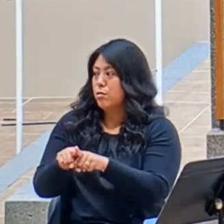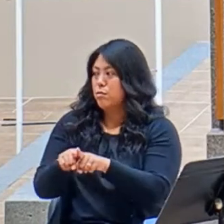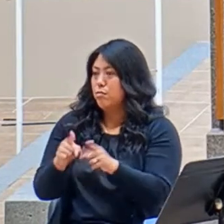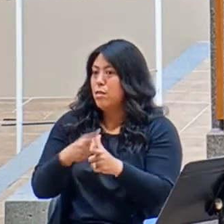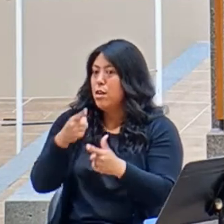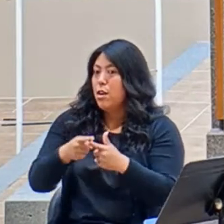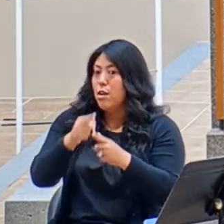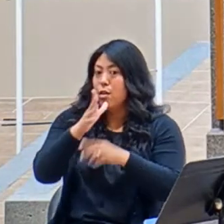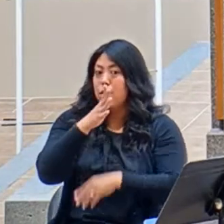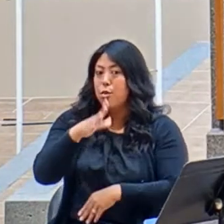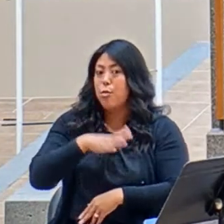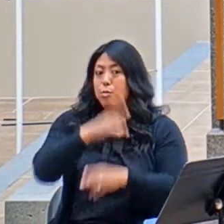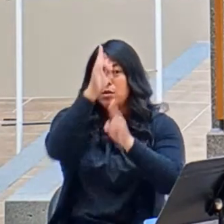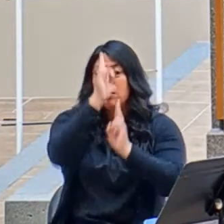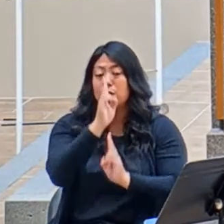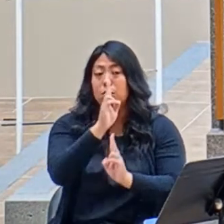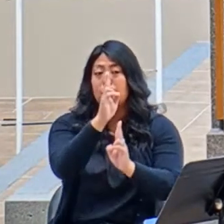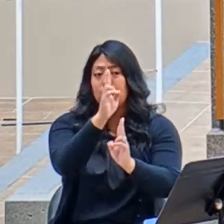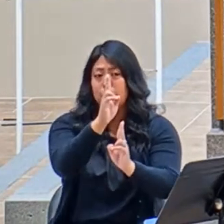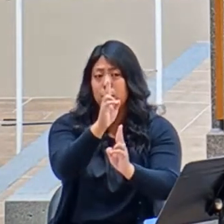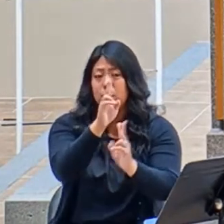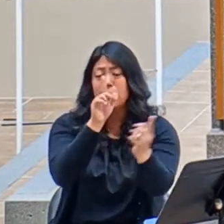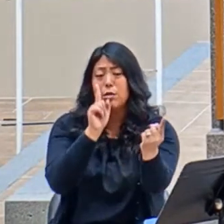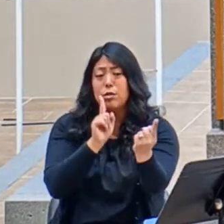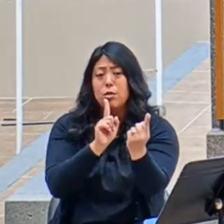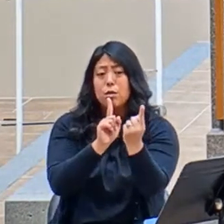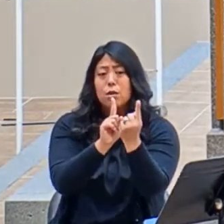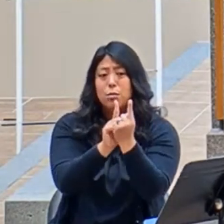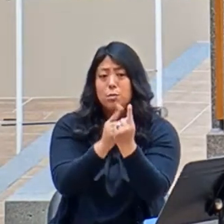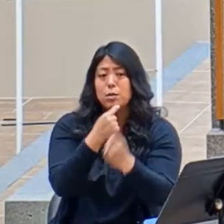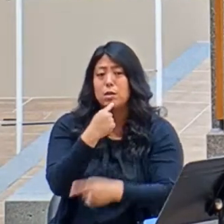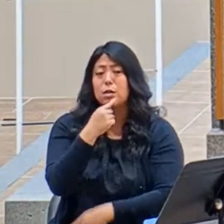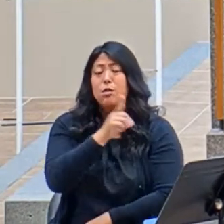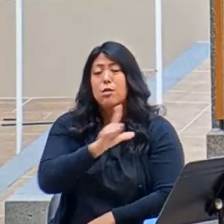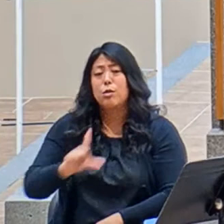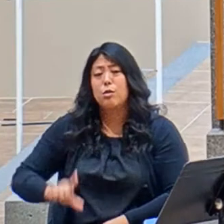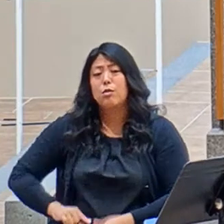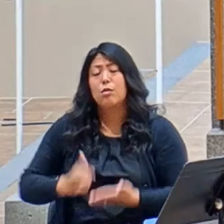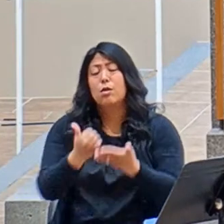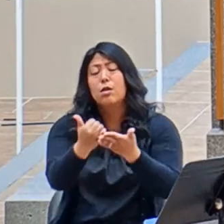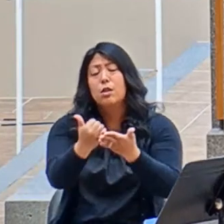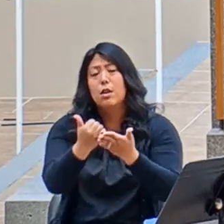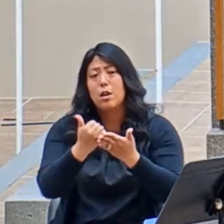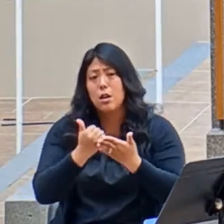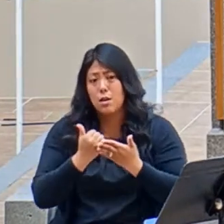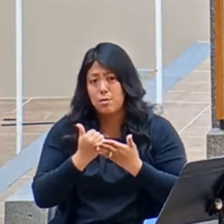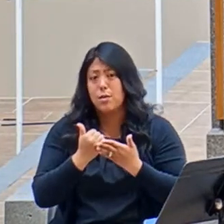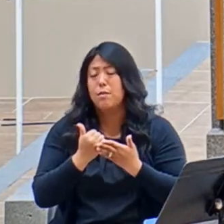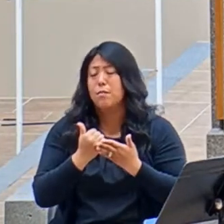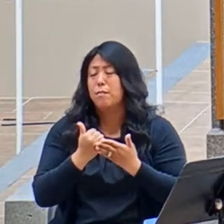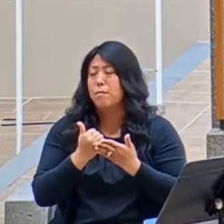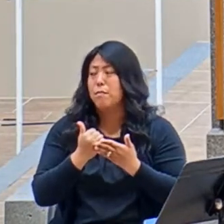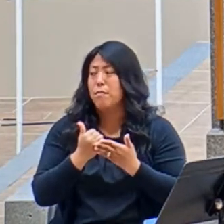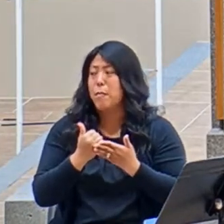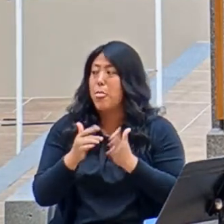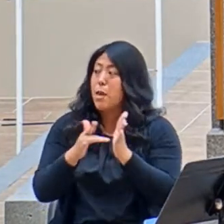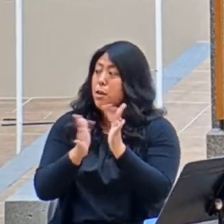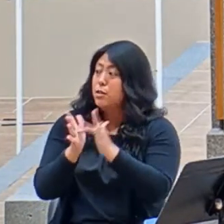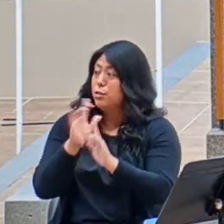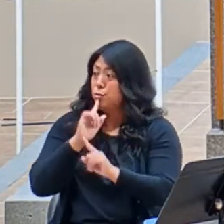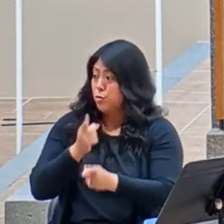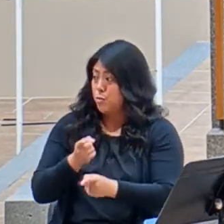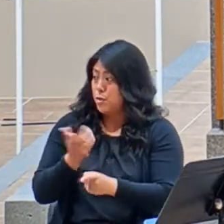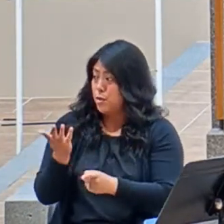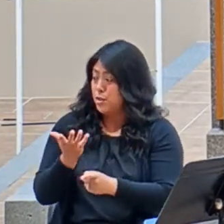now she's come to him, and she says, Lord, help me. And he says in reply,